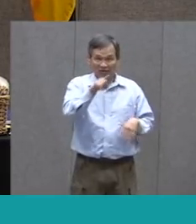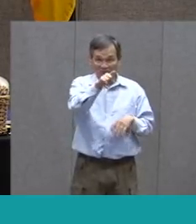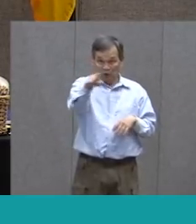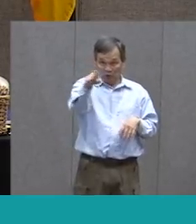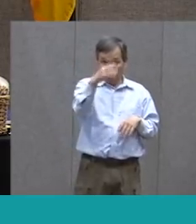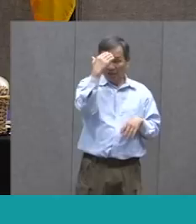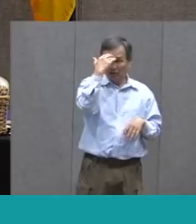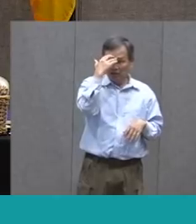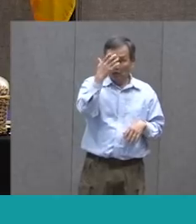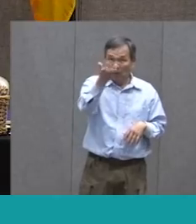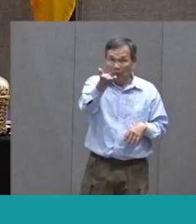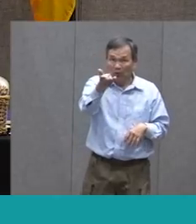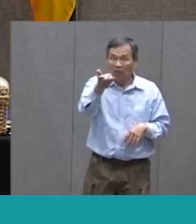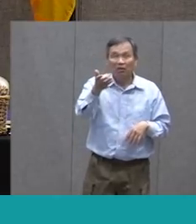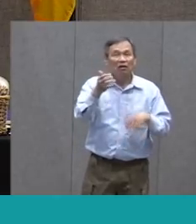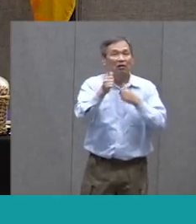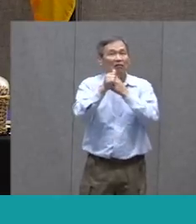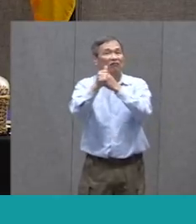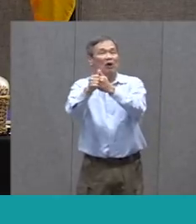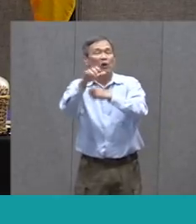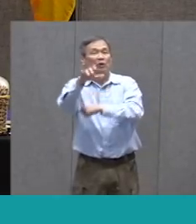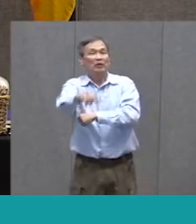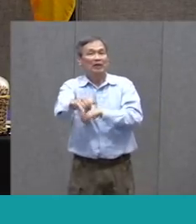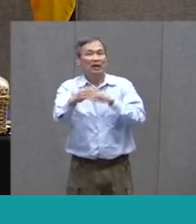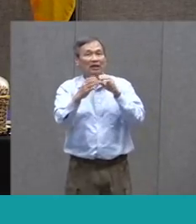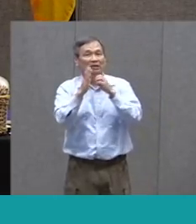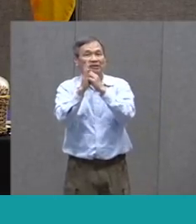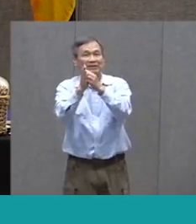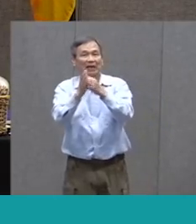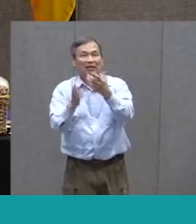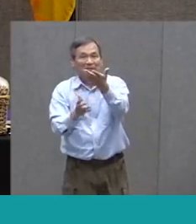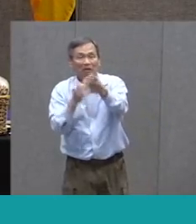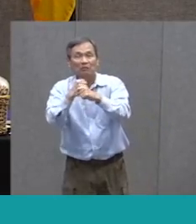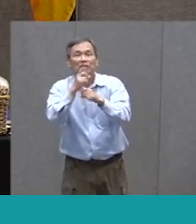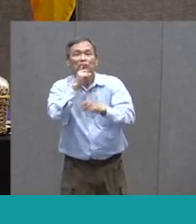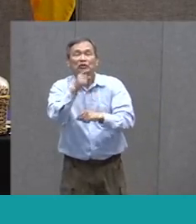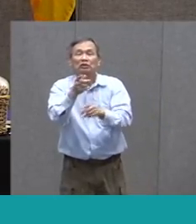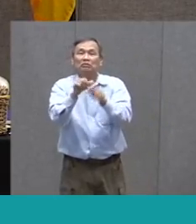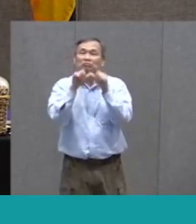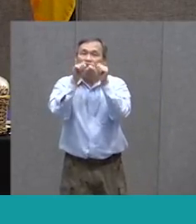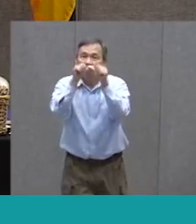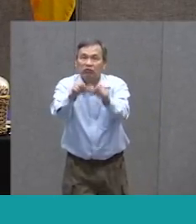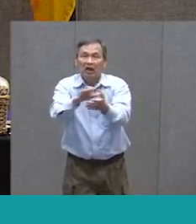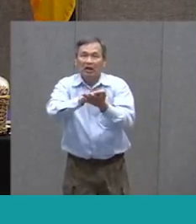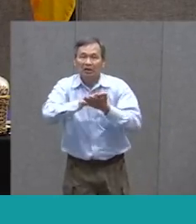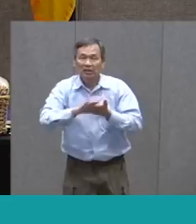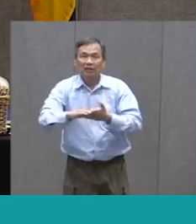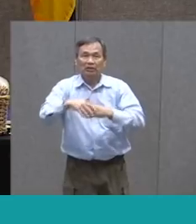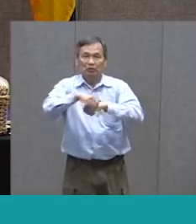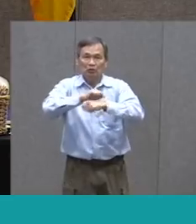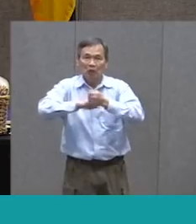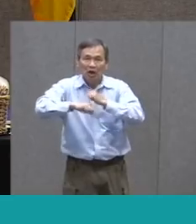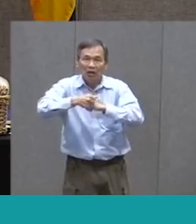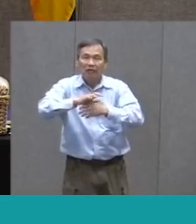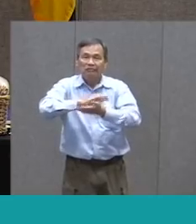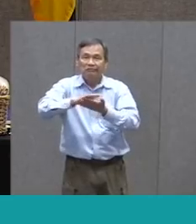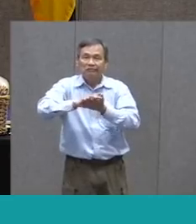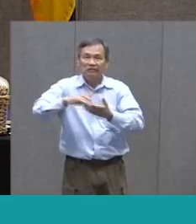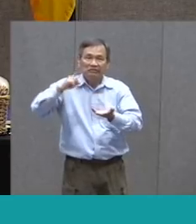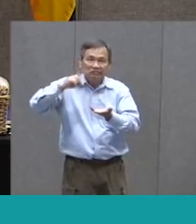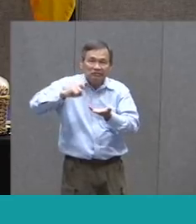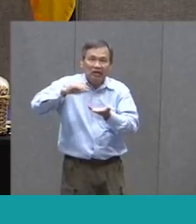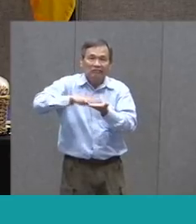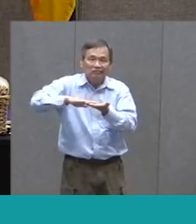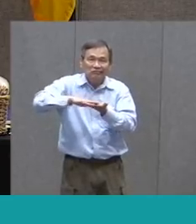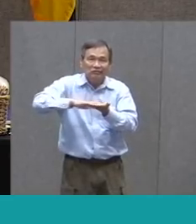to kind of follow that example and make sure that you're keeping clean, that you're washing your hands, that you're using the hand sanitizer.